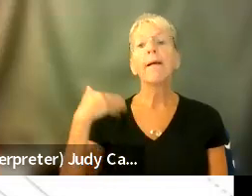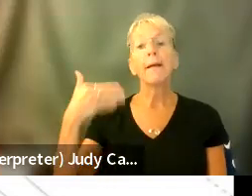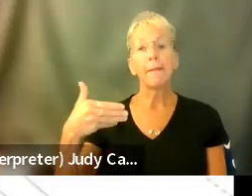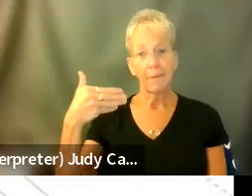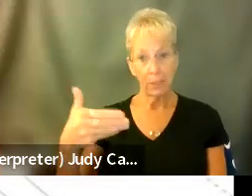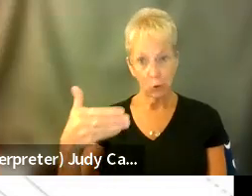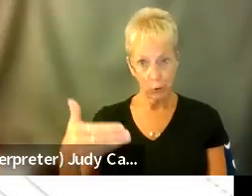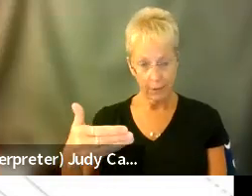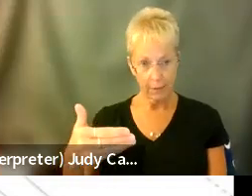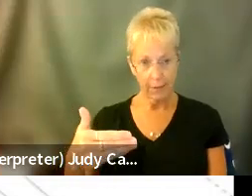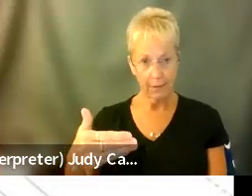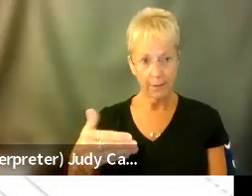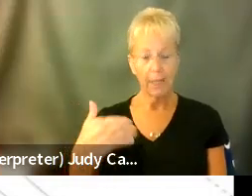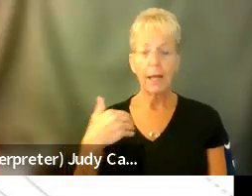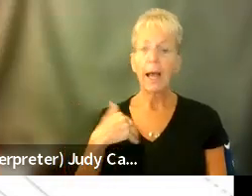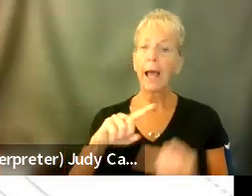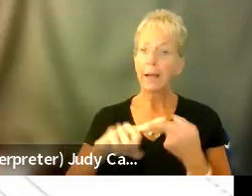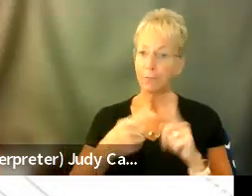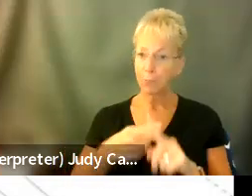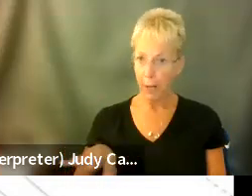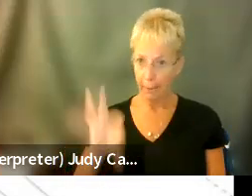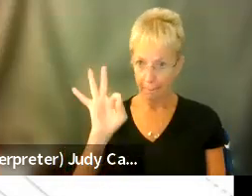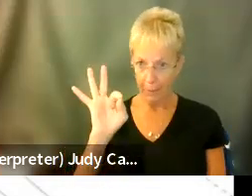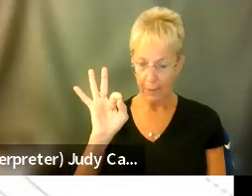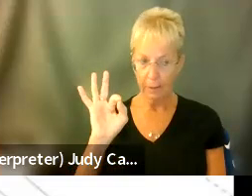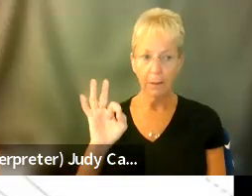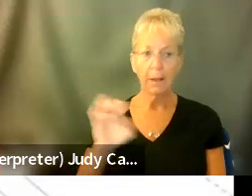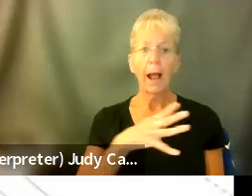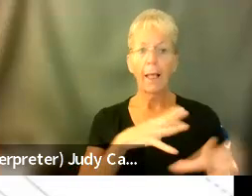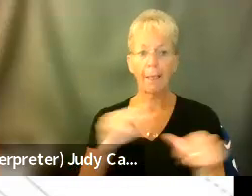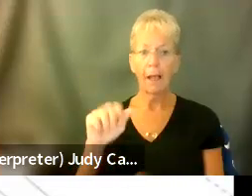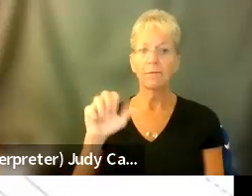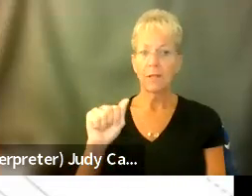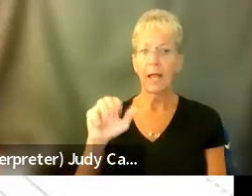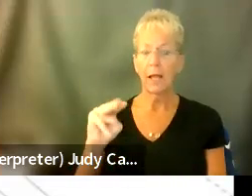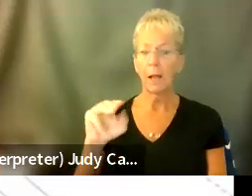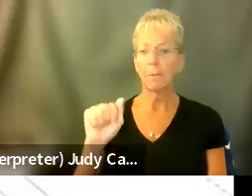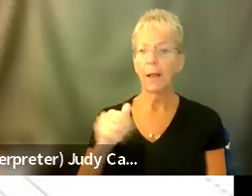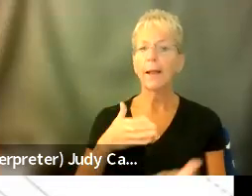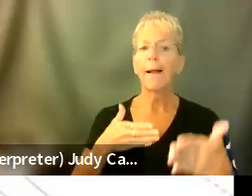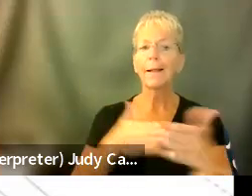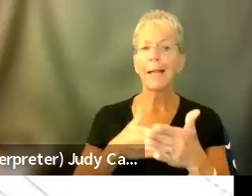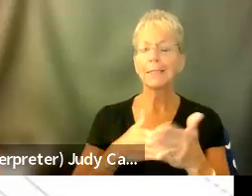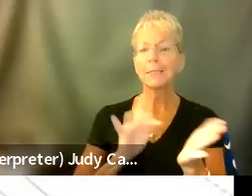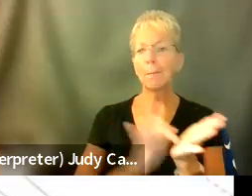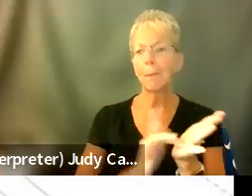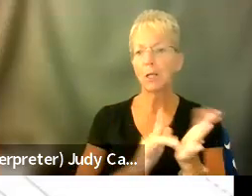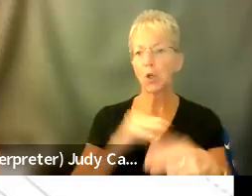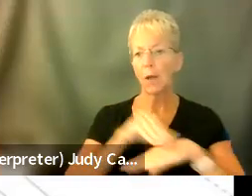eventually I had a friend pick me up and I left AMA or against medical advice, which